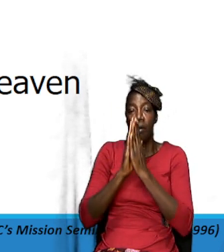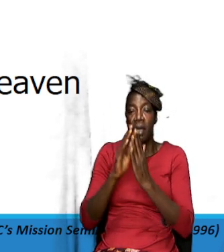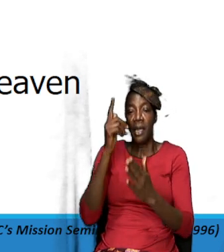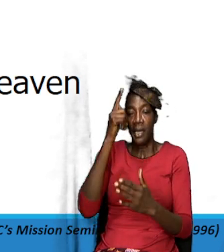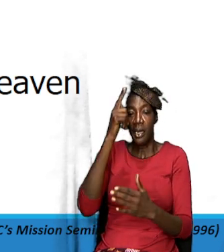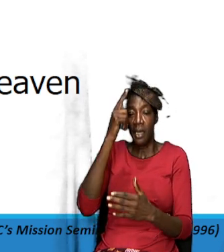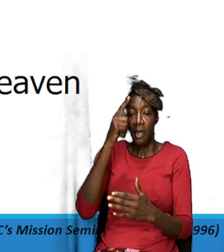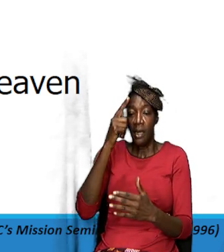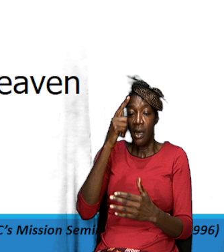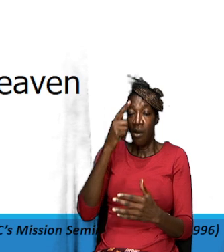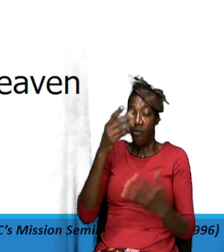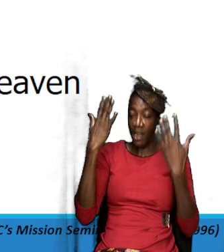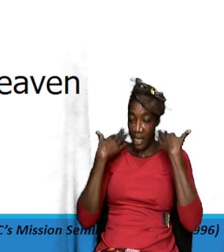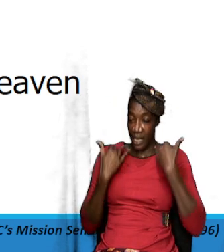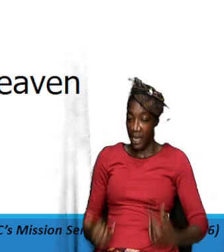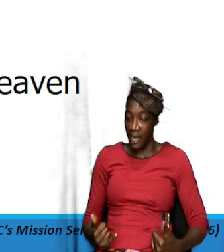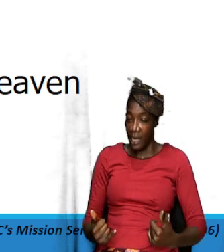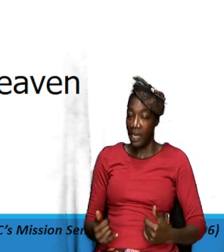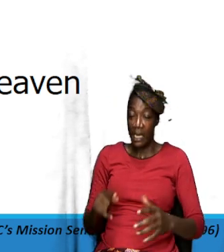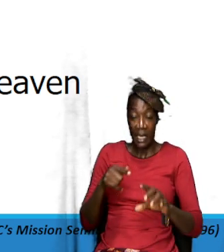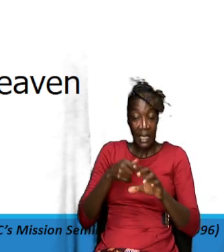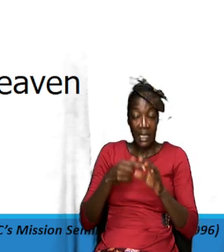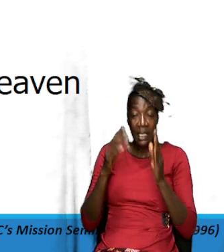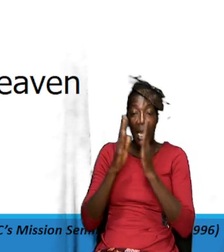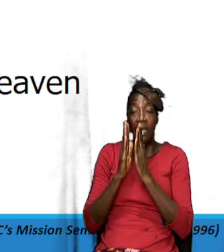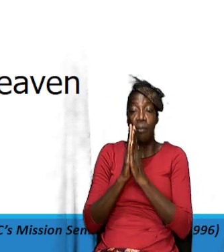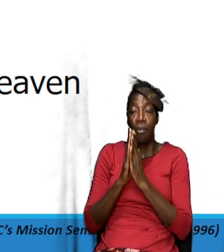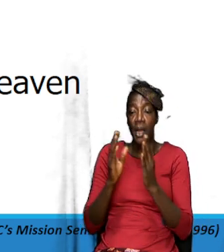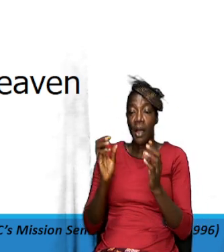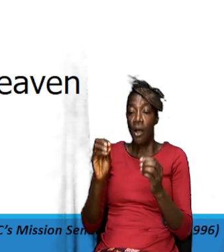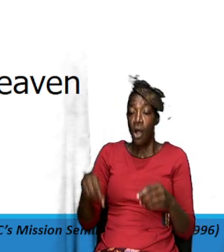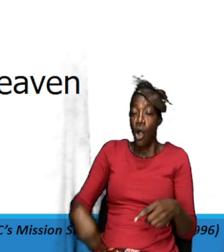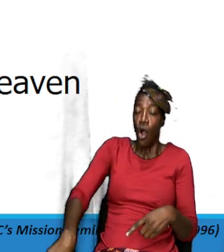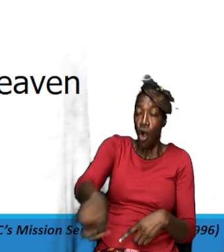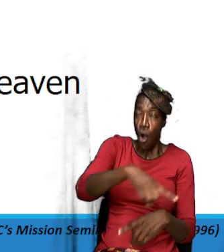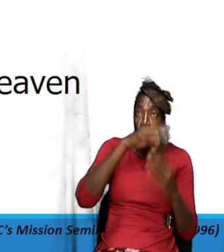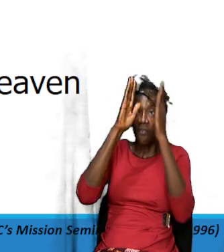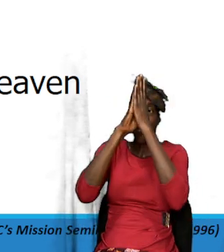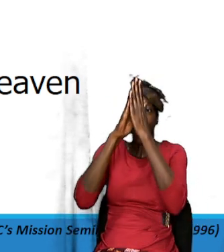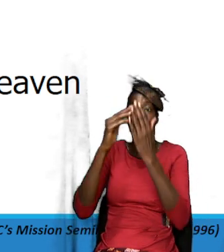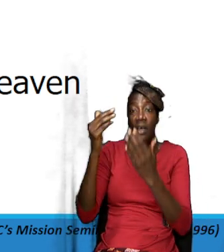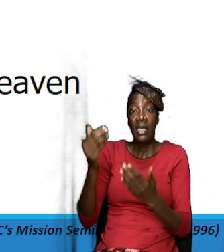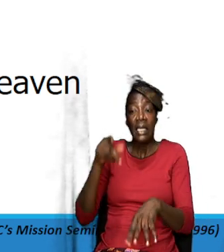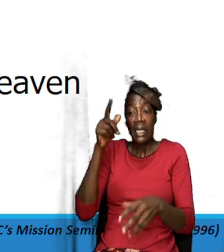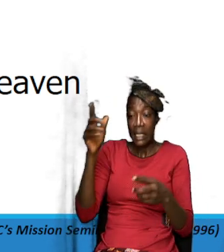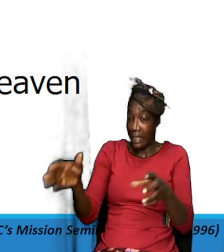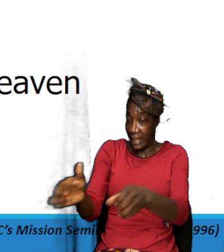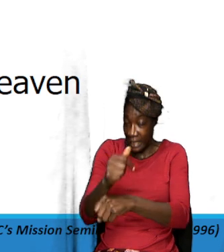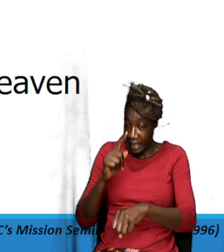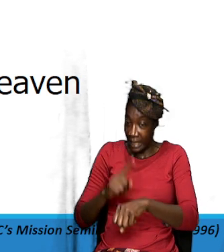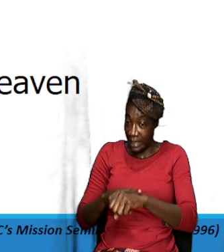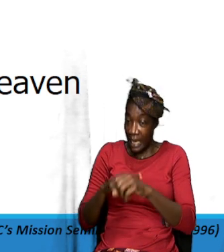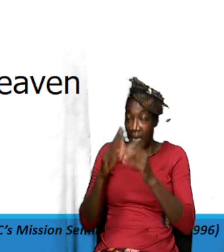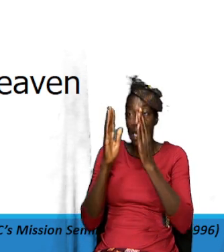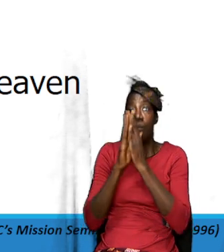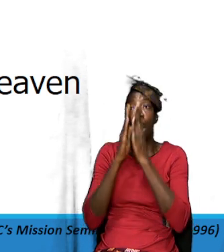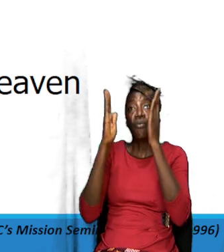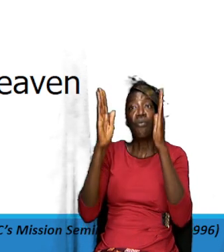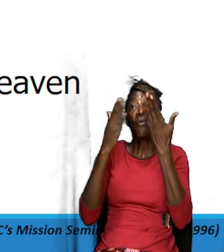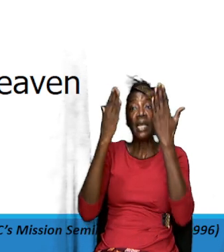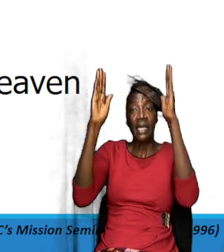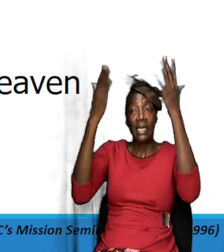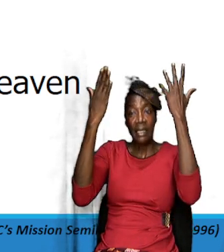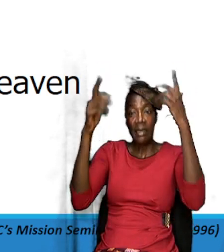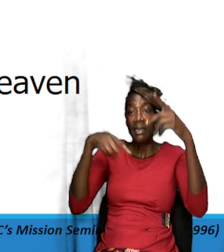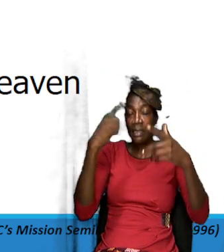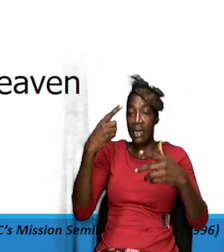prayer you know our father and all of that but you can spend time praising him that to say that you know he is a physician you are the